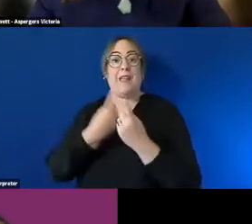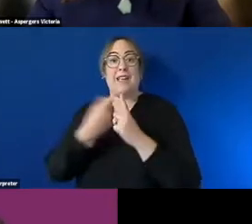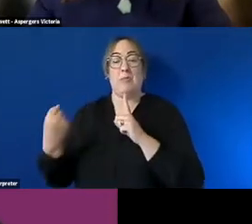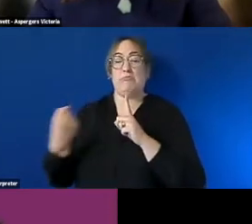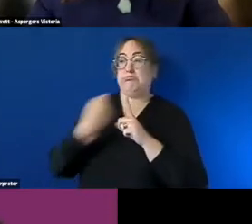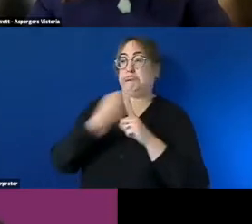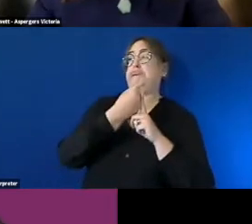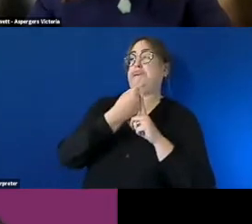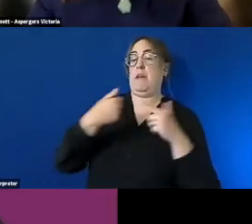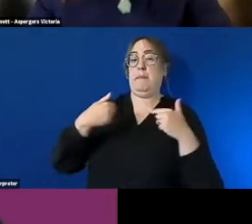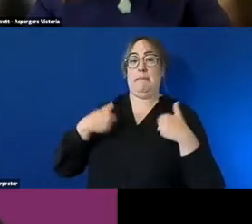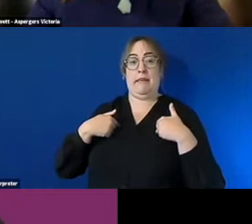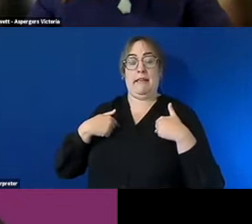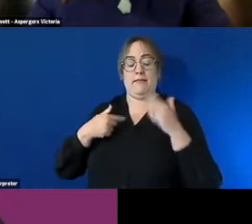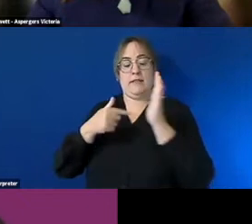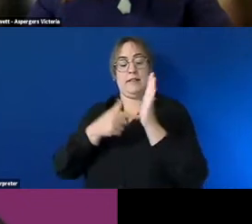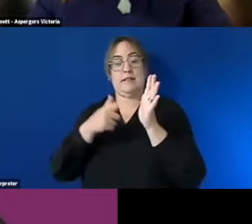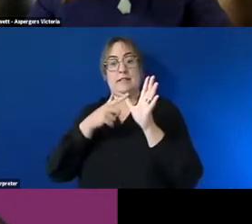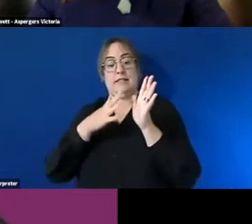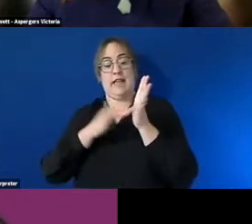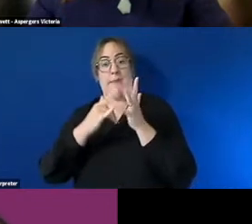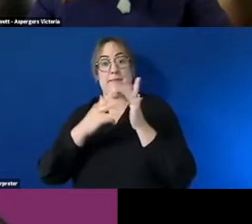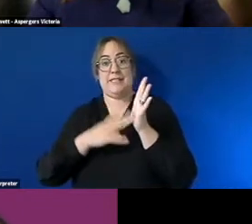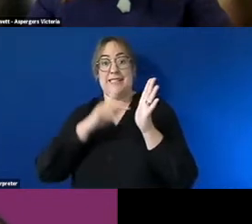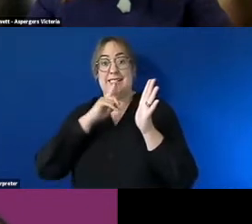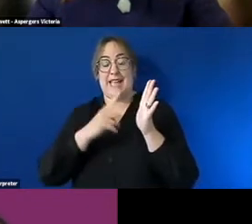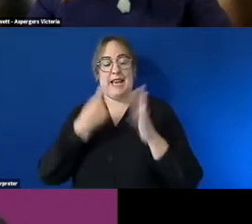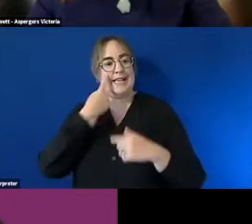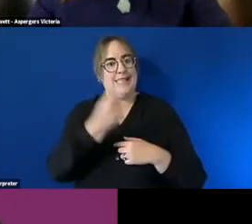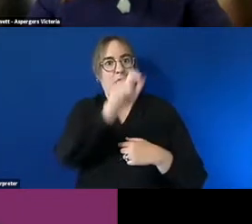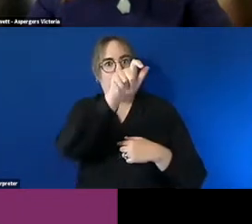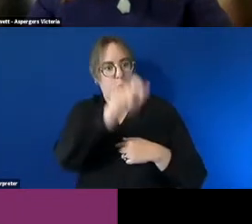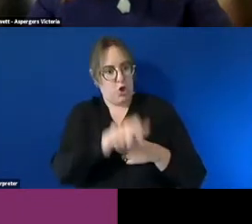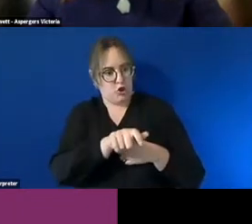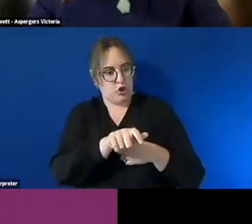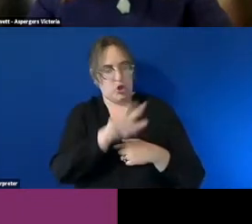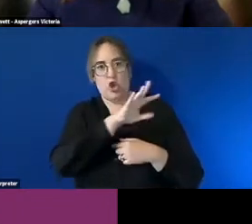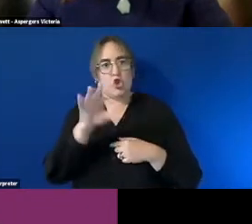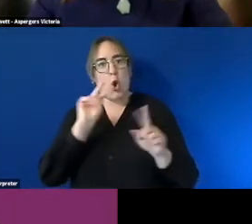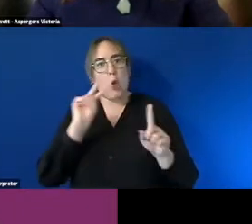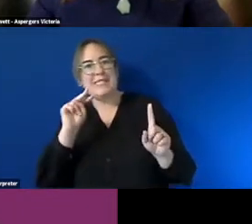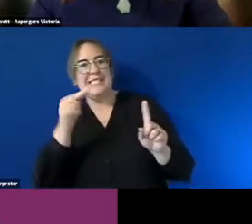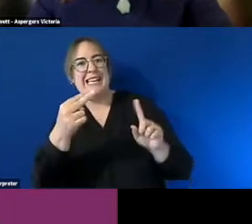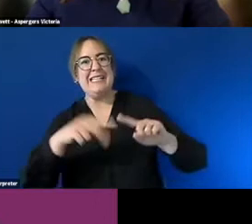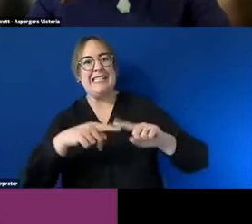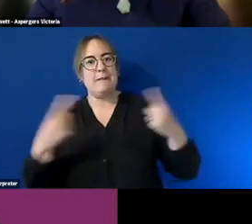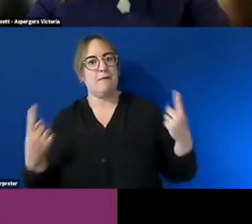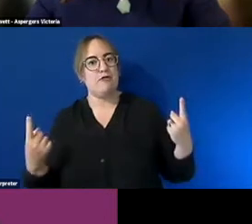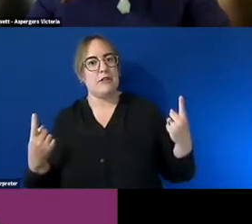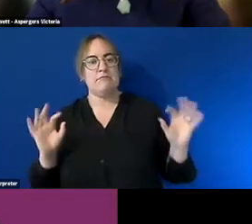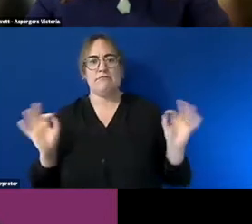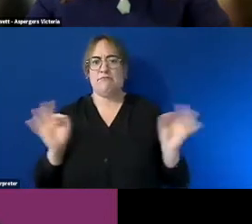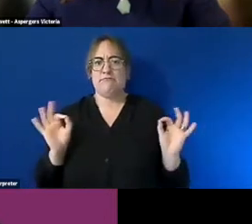what tamsin said see see the person not the difference i think that's well i think that that's just absolutely